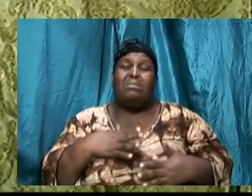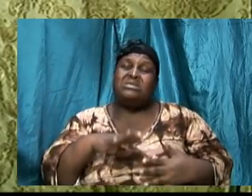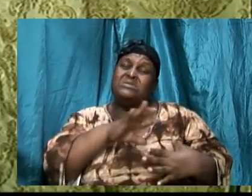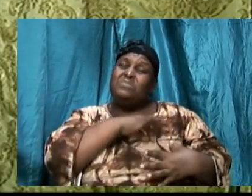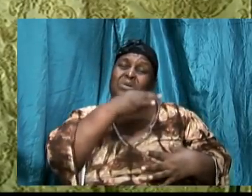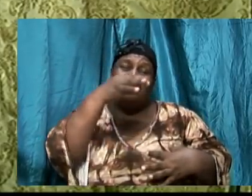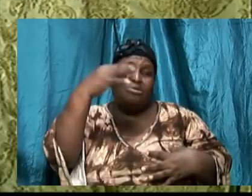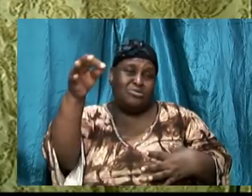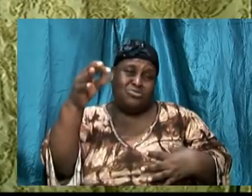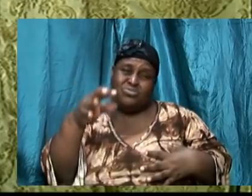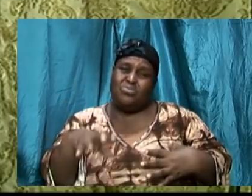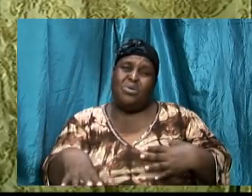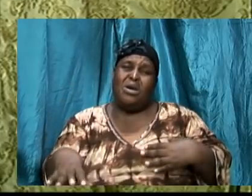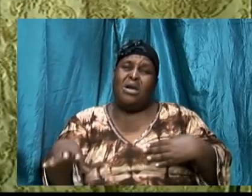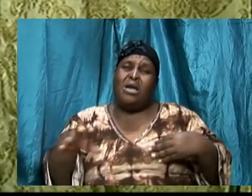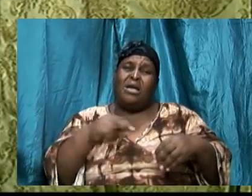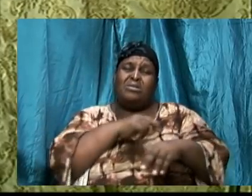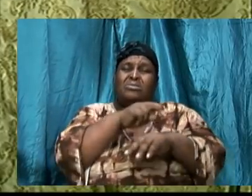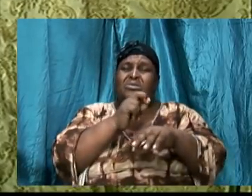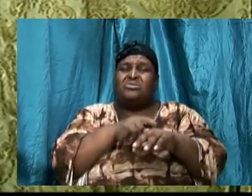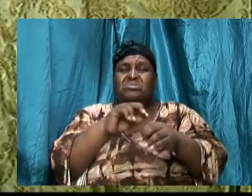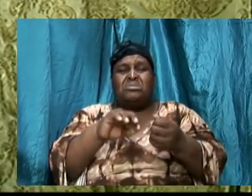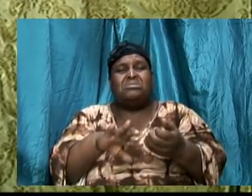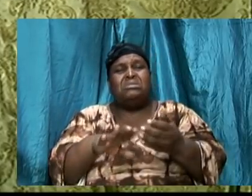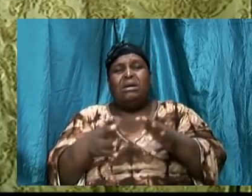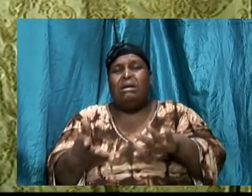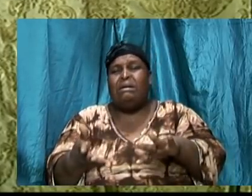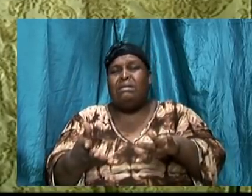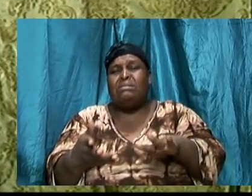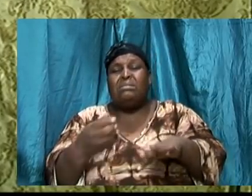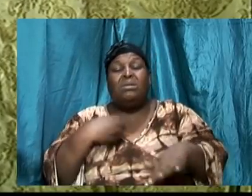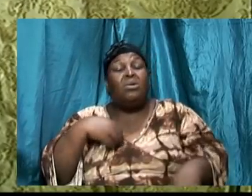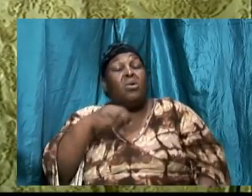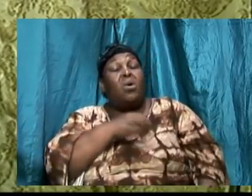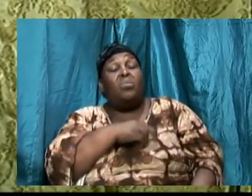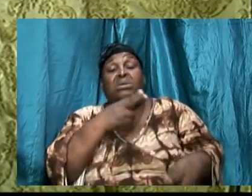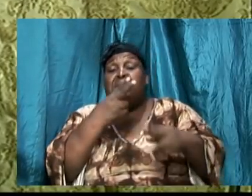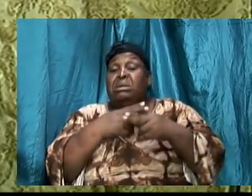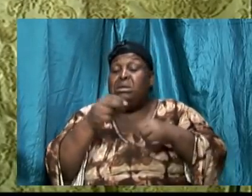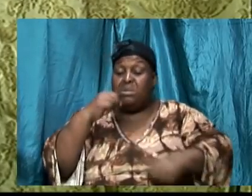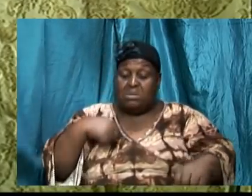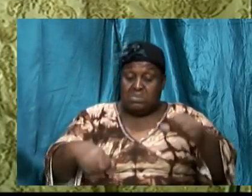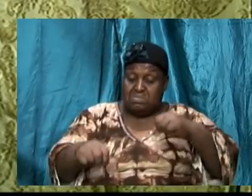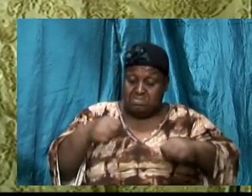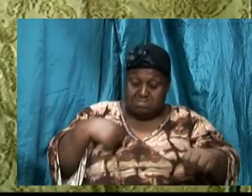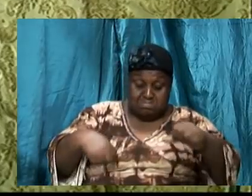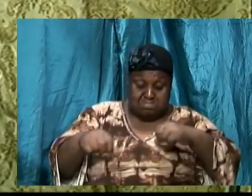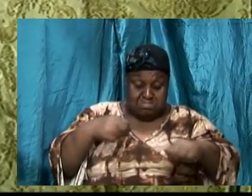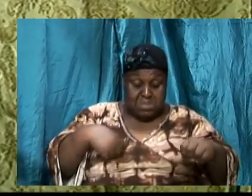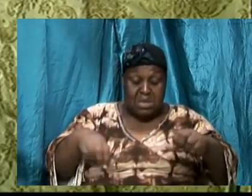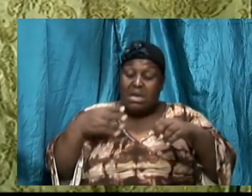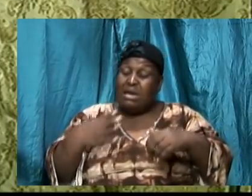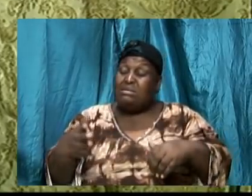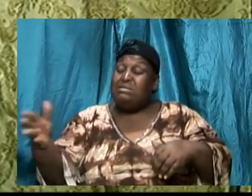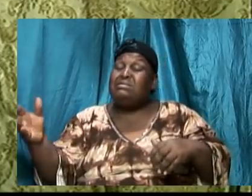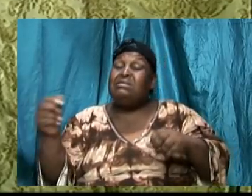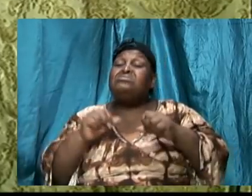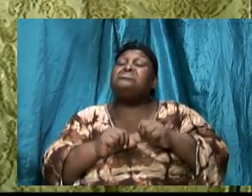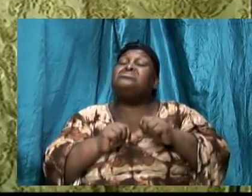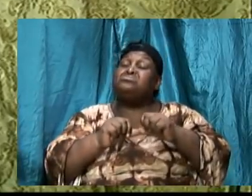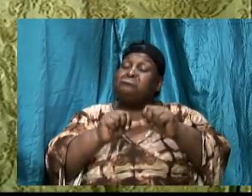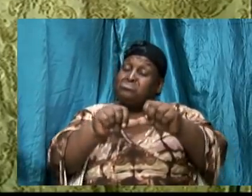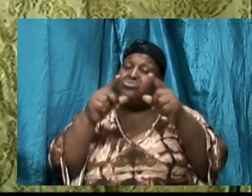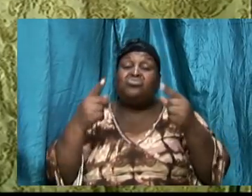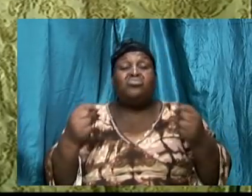name not by character and by action and by the things that we constantly consistently